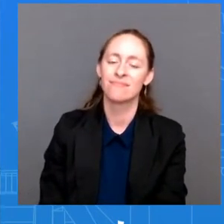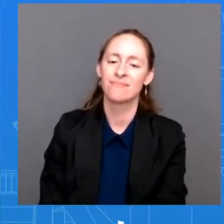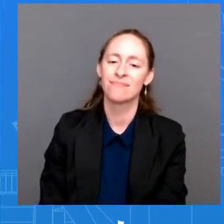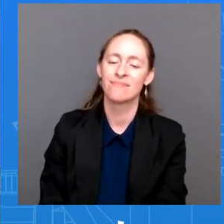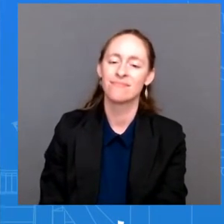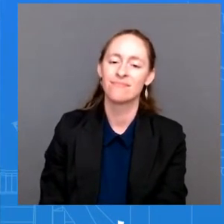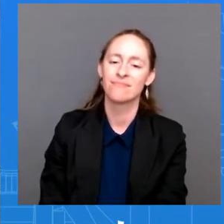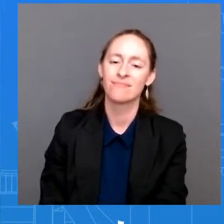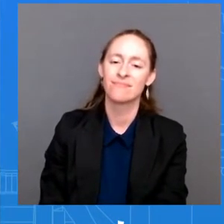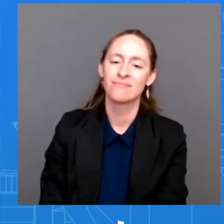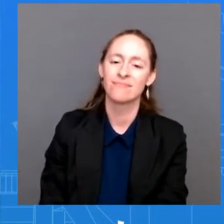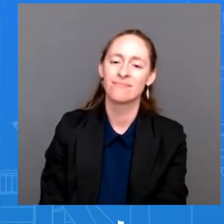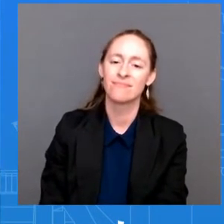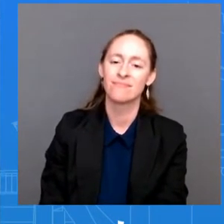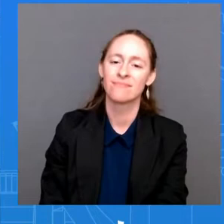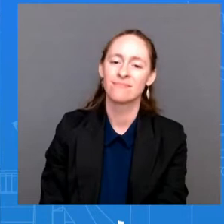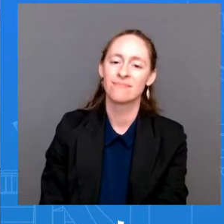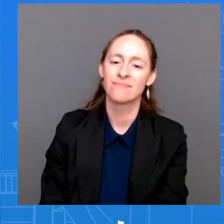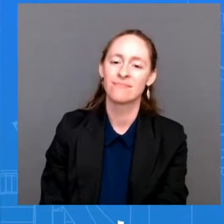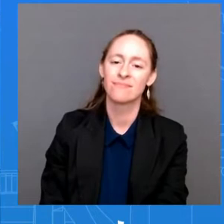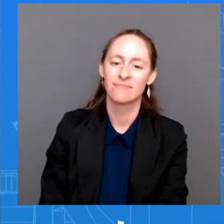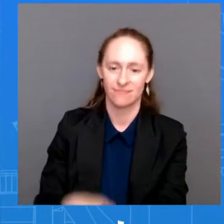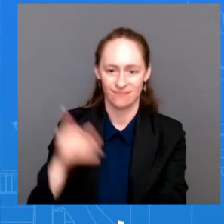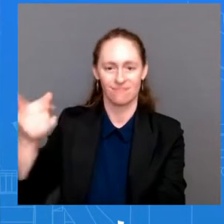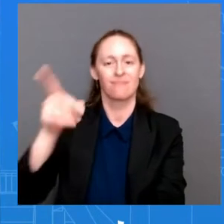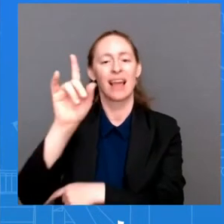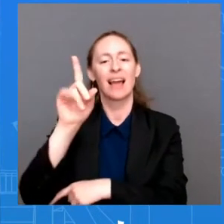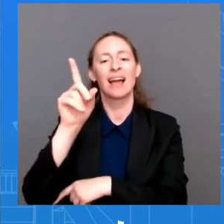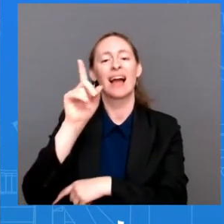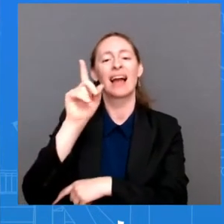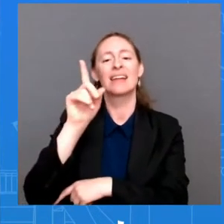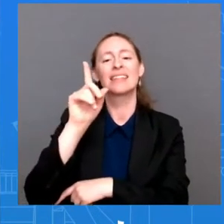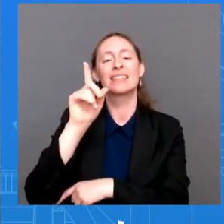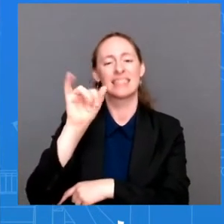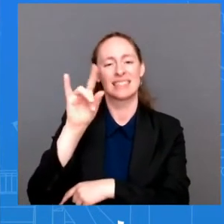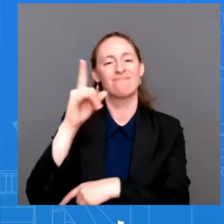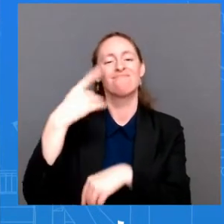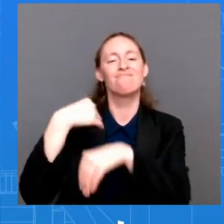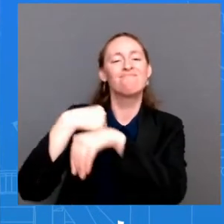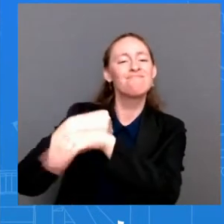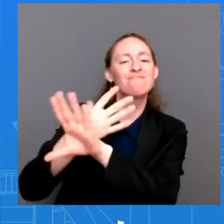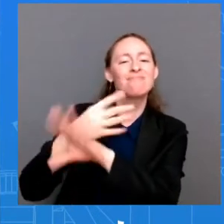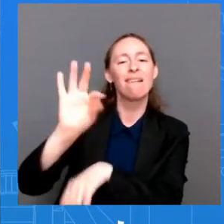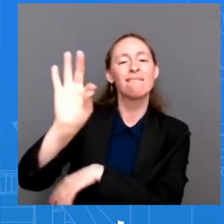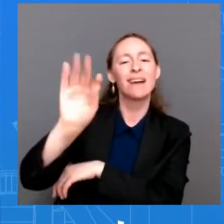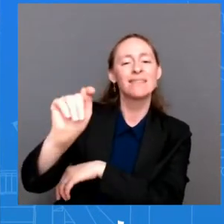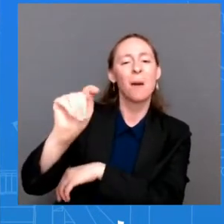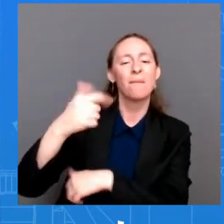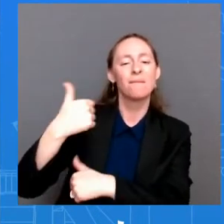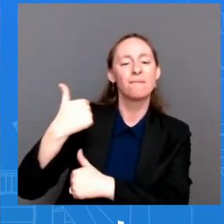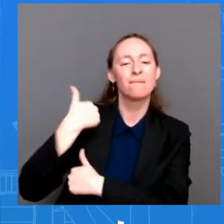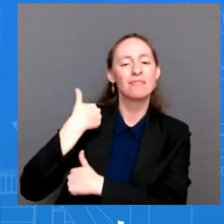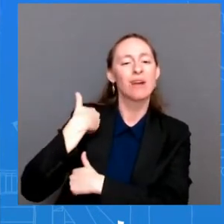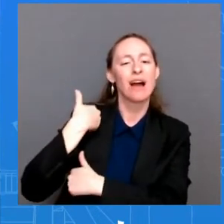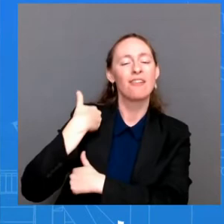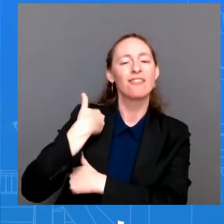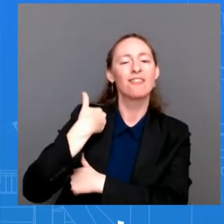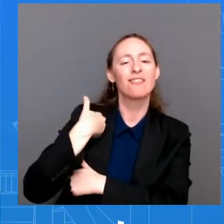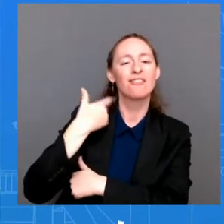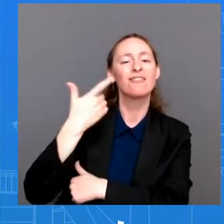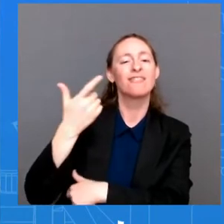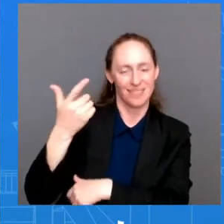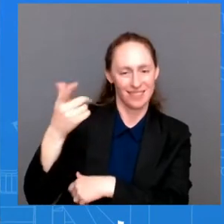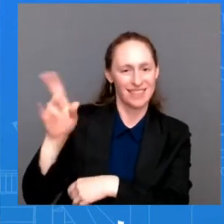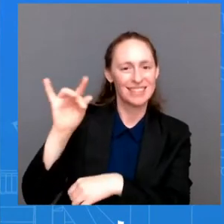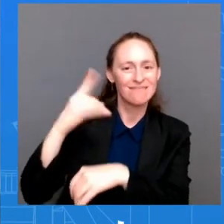camping out on Capitol Hill. We haven't seen anything from him today. Can you give us a sense of how he's doing with